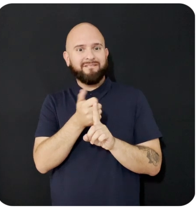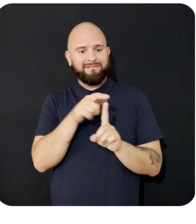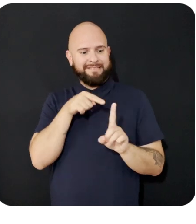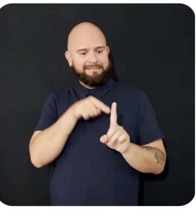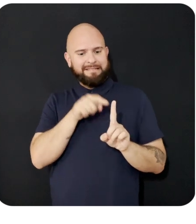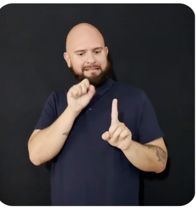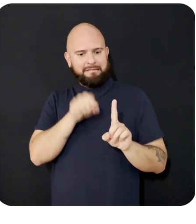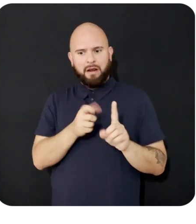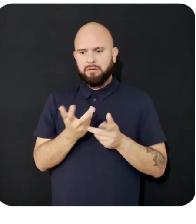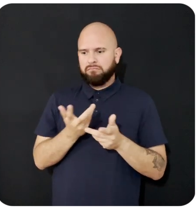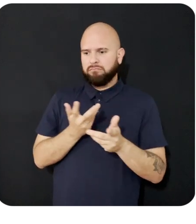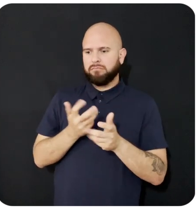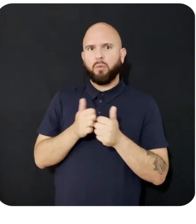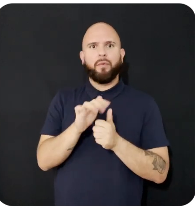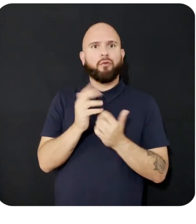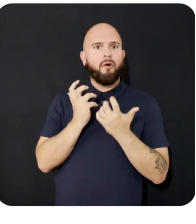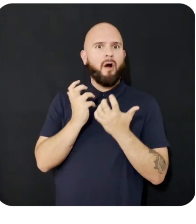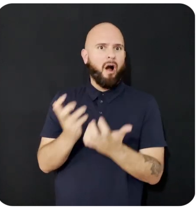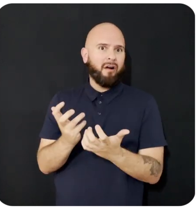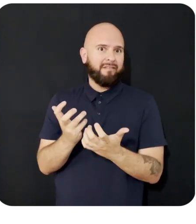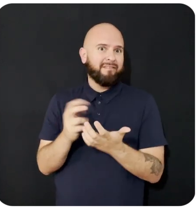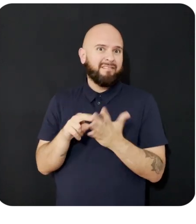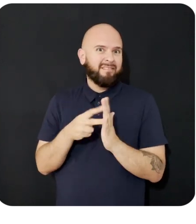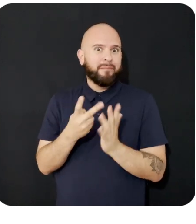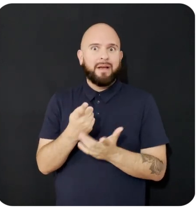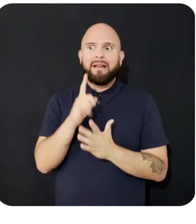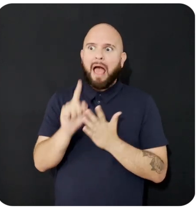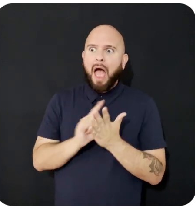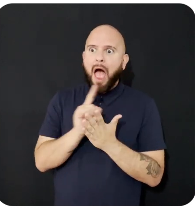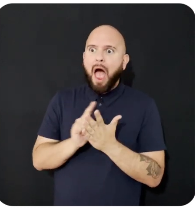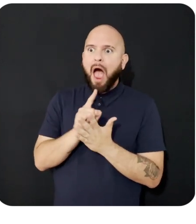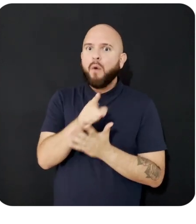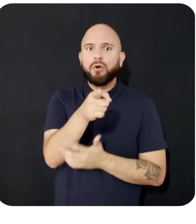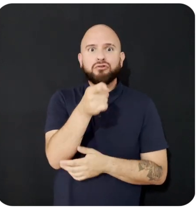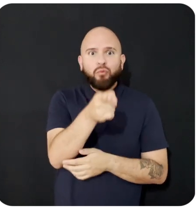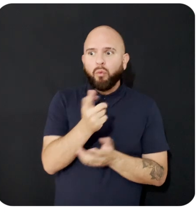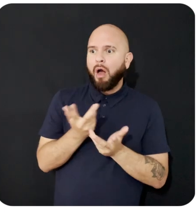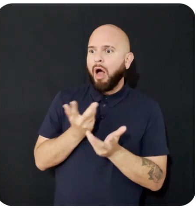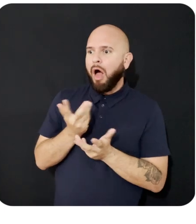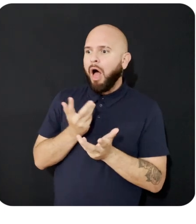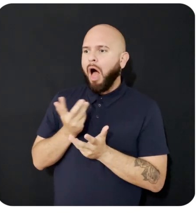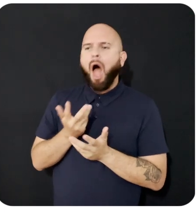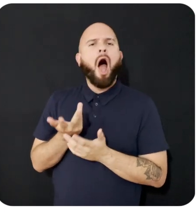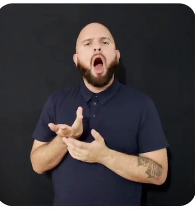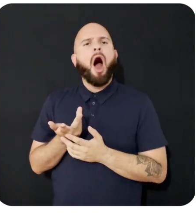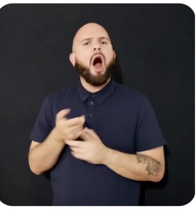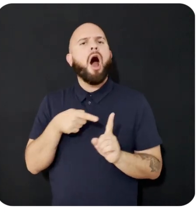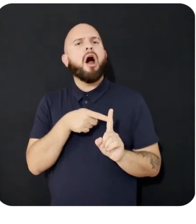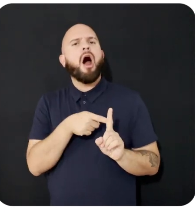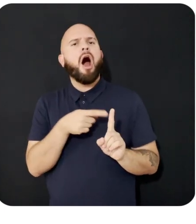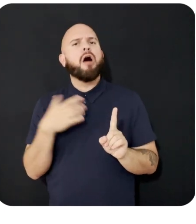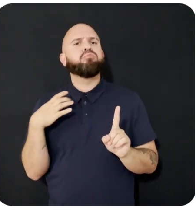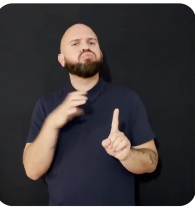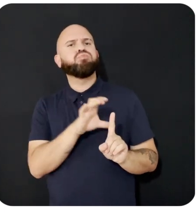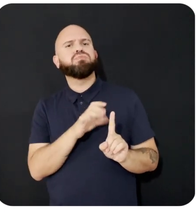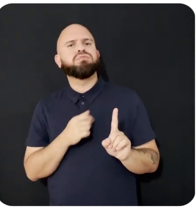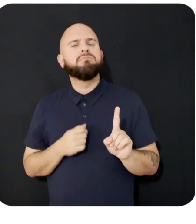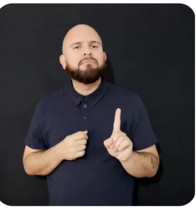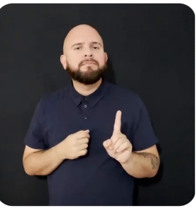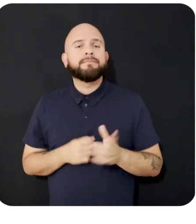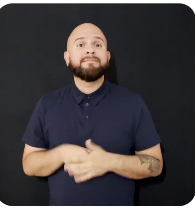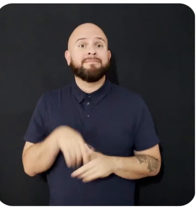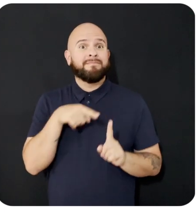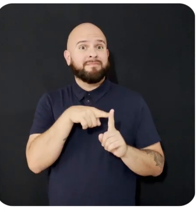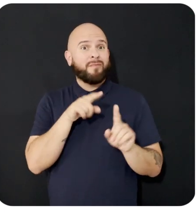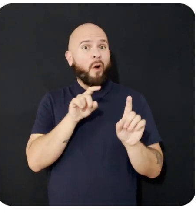scale, saving you many hours. Your custom AI can now reply to incoming direct messages,